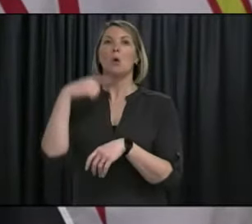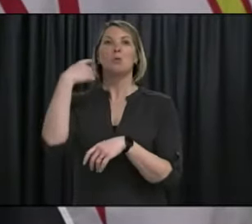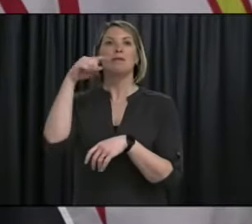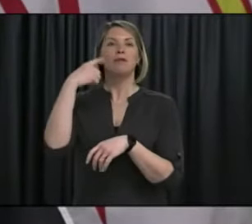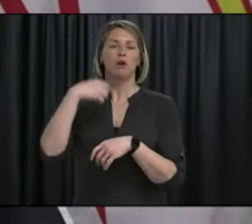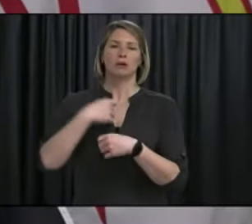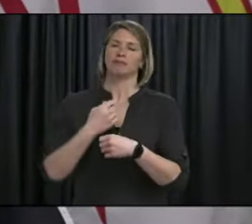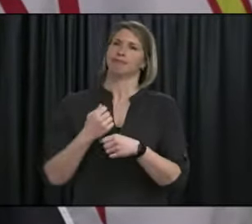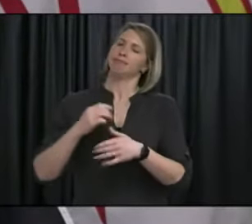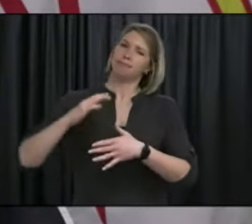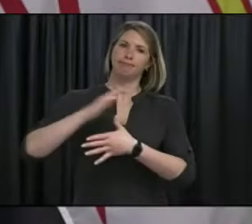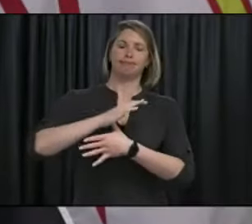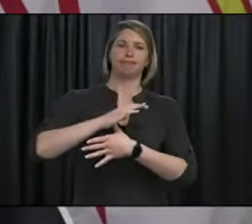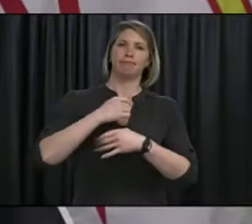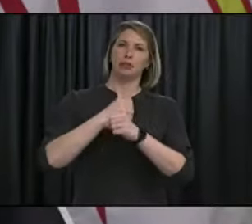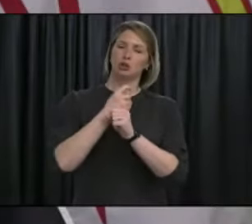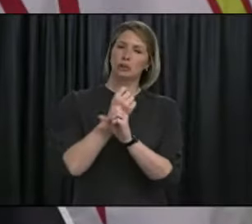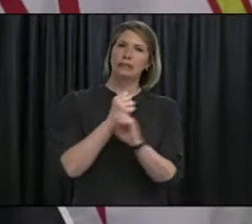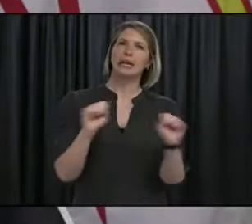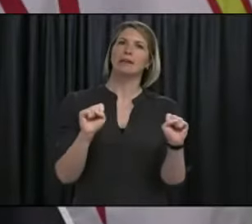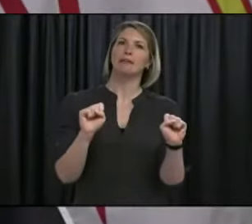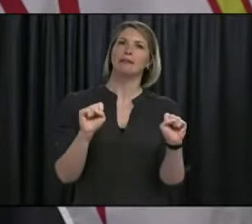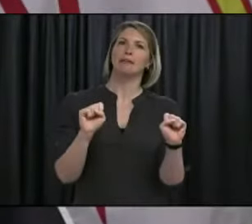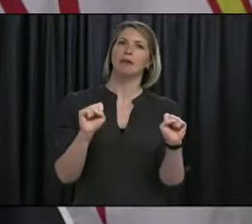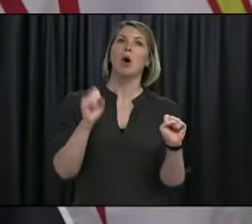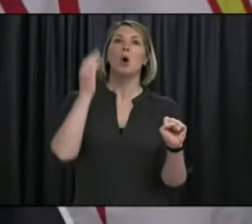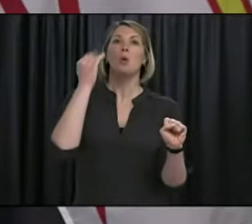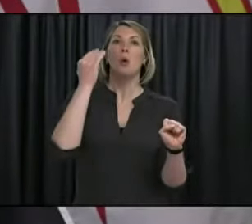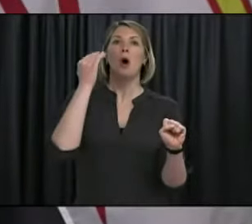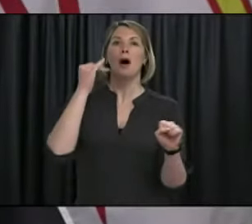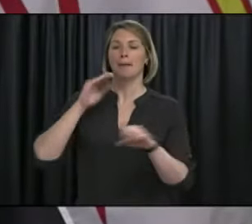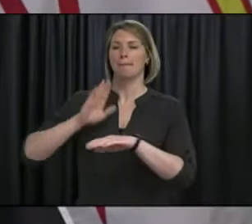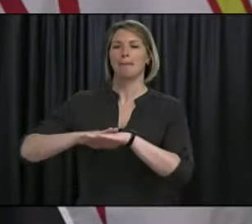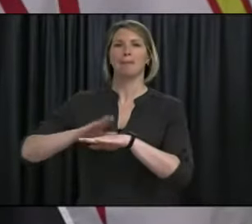website and indicate the reason was due to a public advisory.